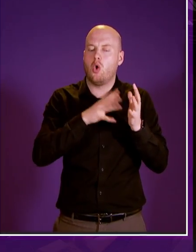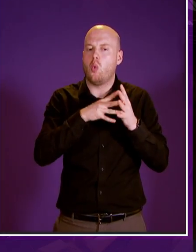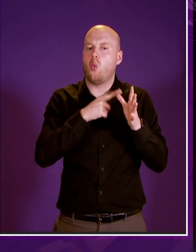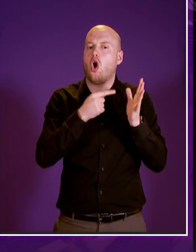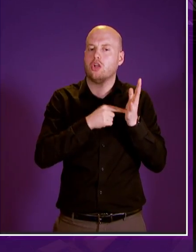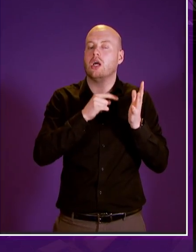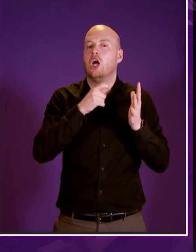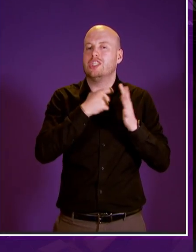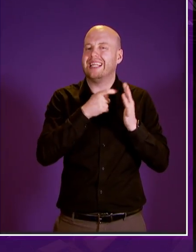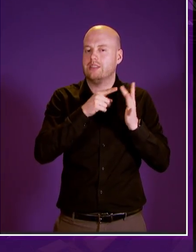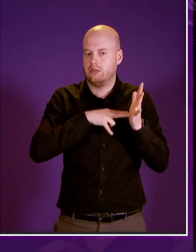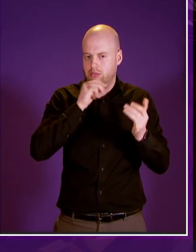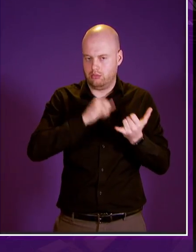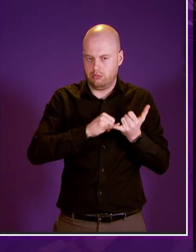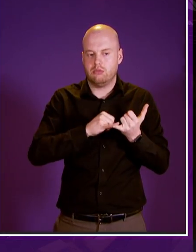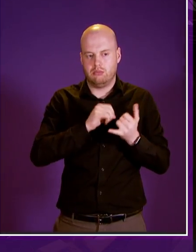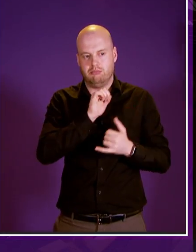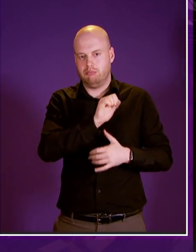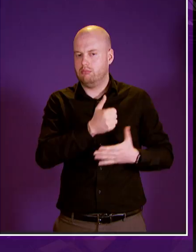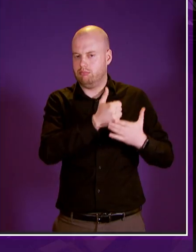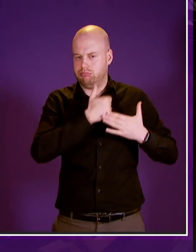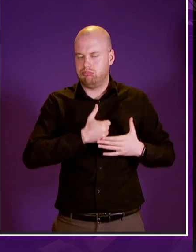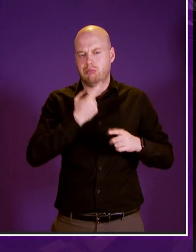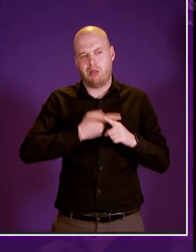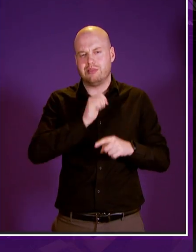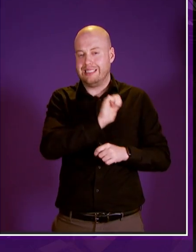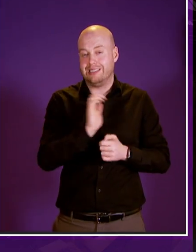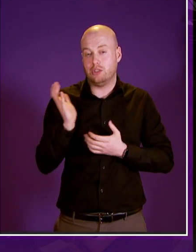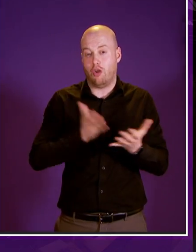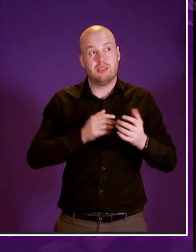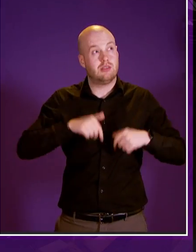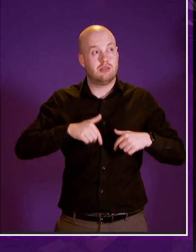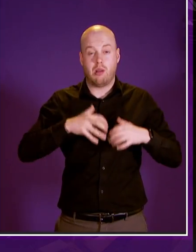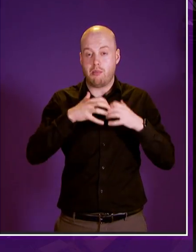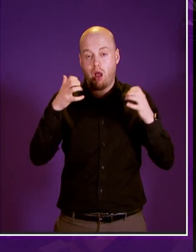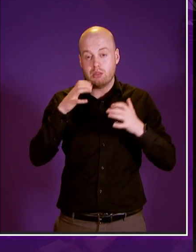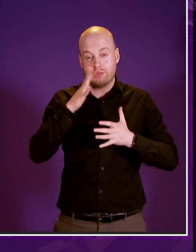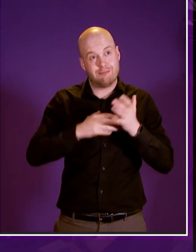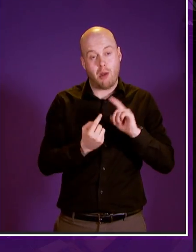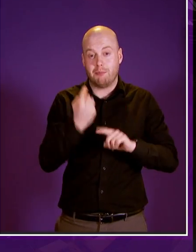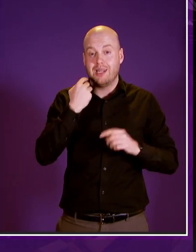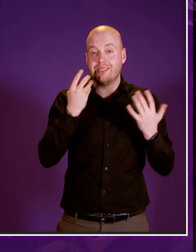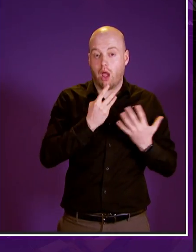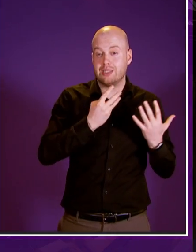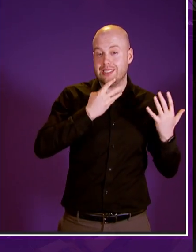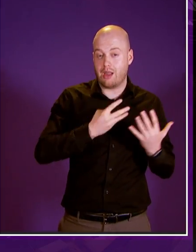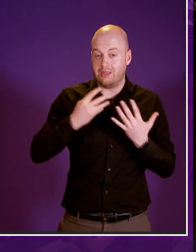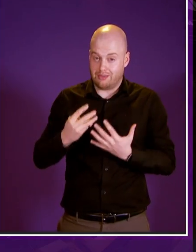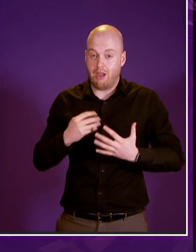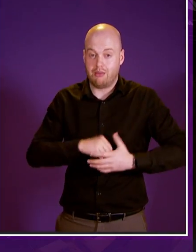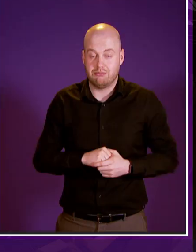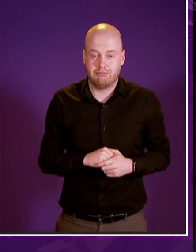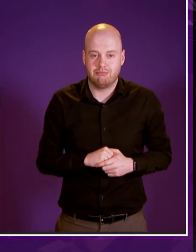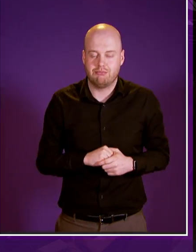for his help in the stewardship of this bill but for his service to this parliament since 1999 and of course